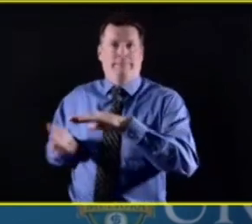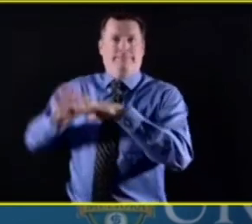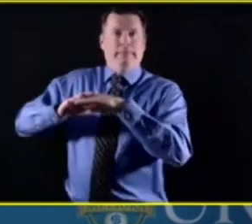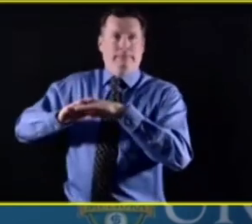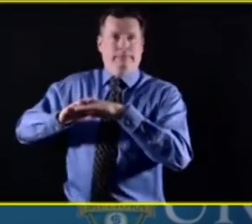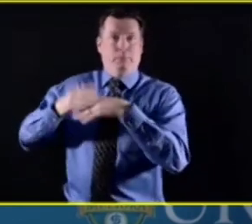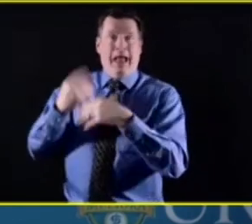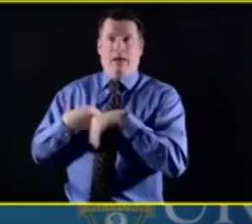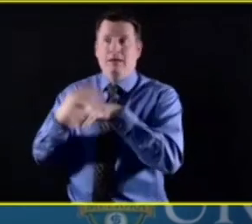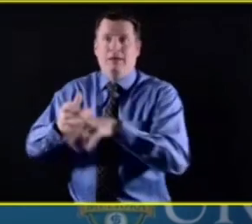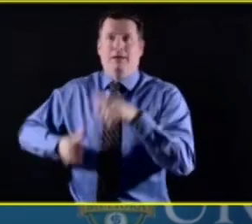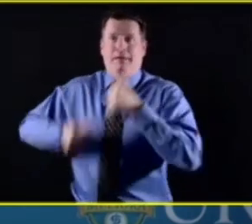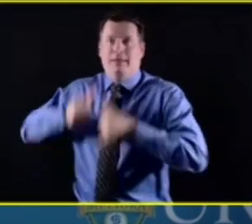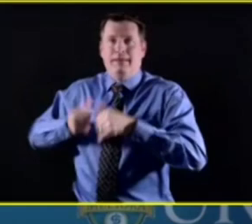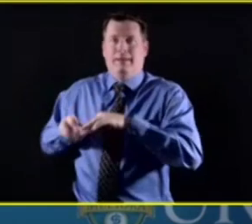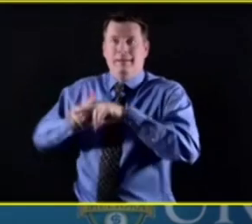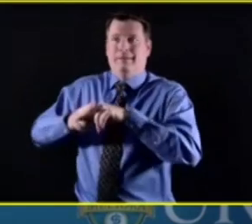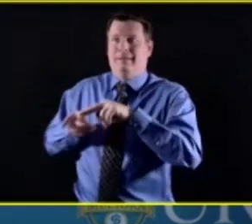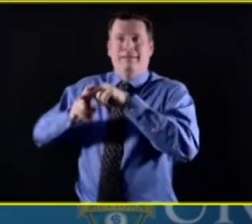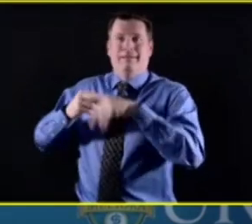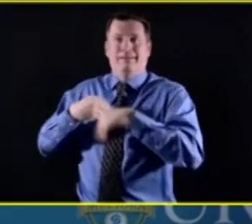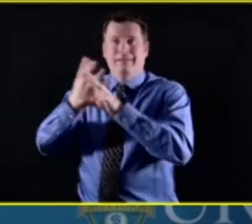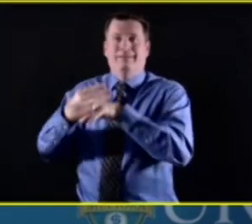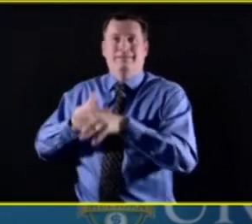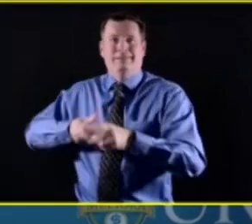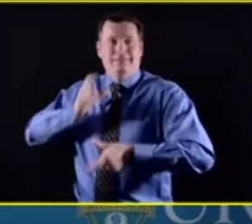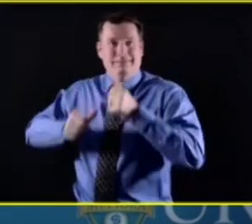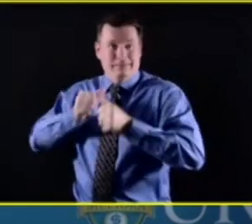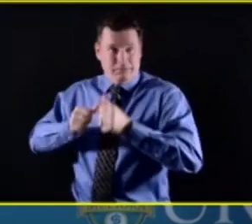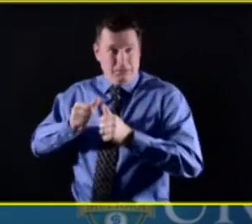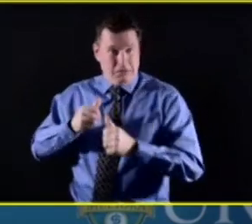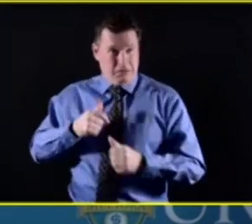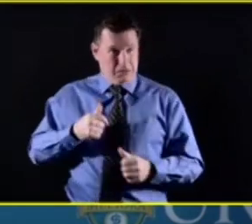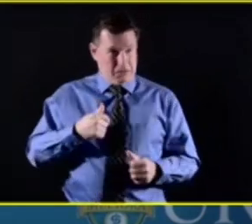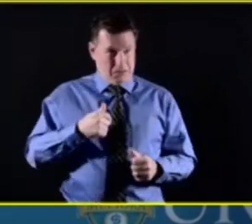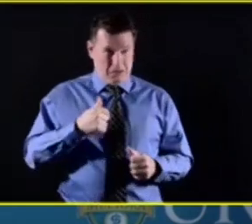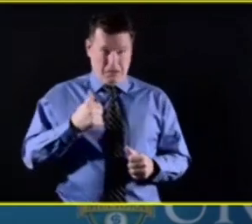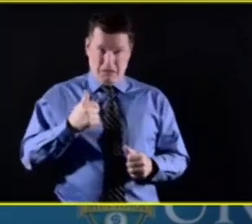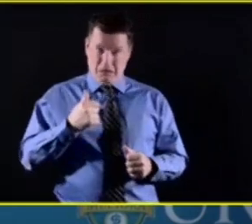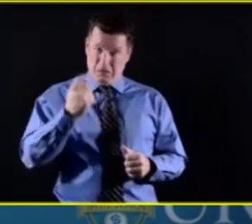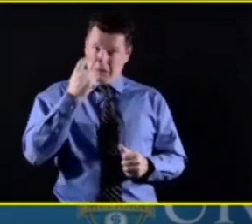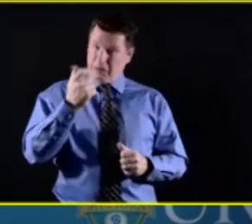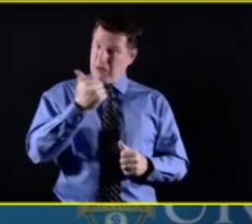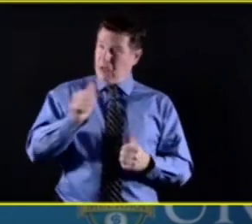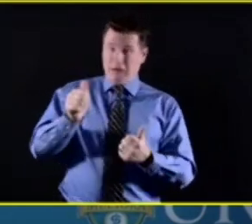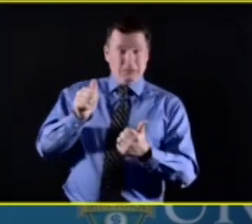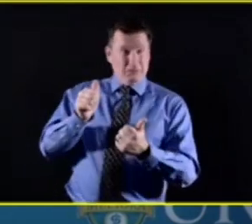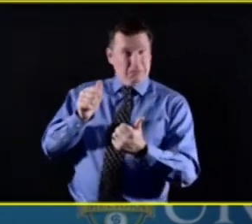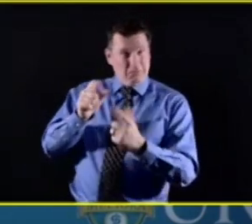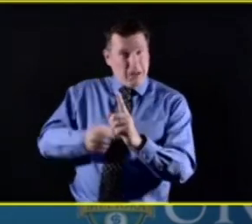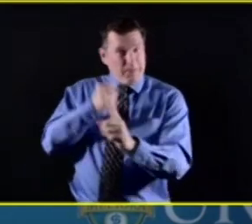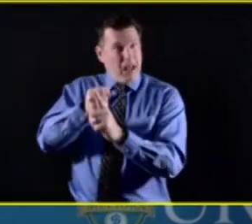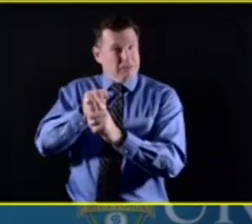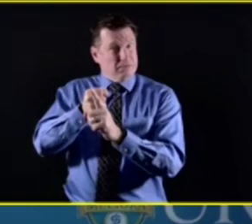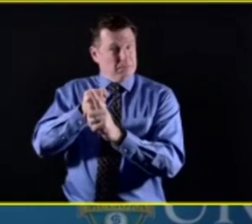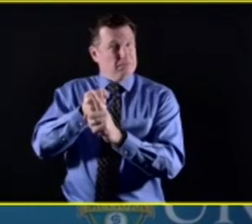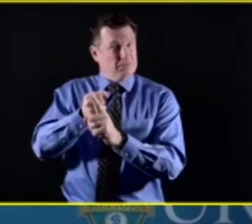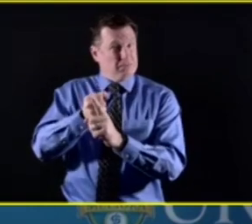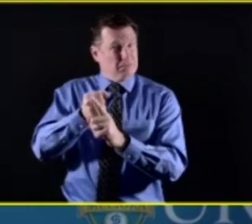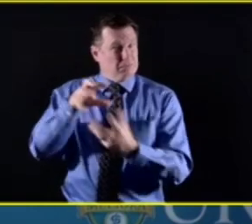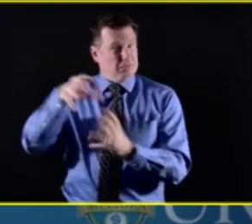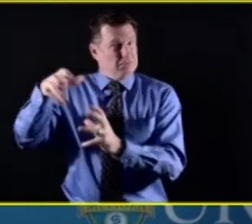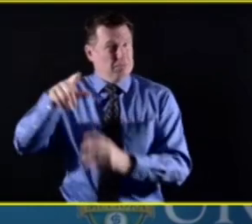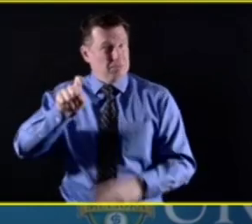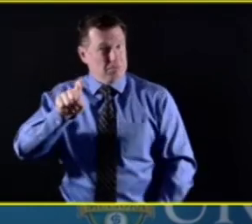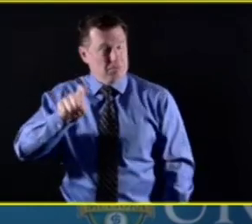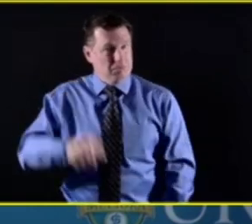Yeah. There are many impacts of social, uh, isolation, social disconnections on